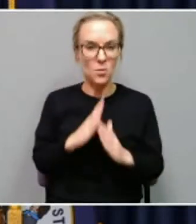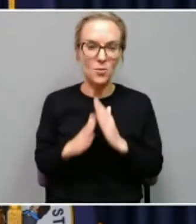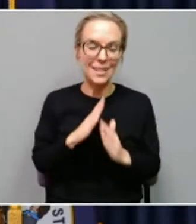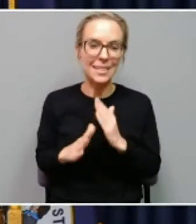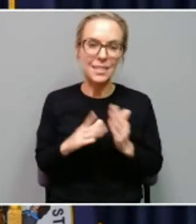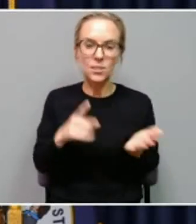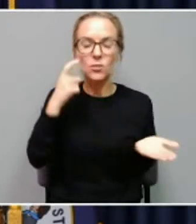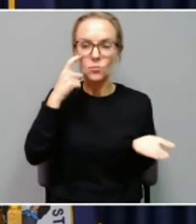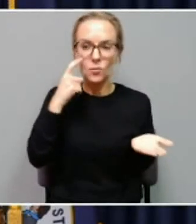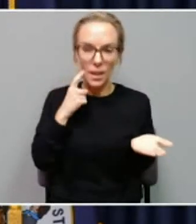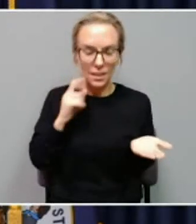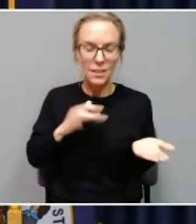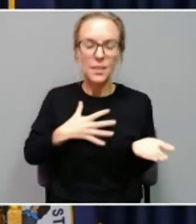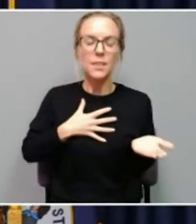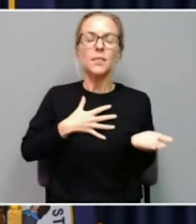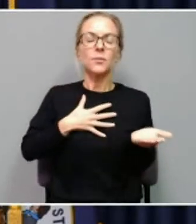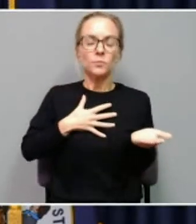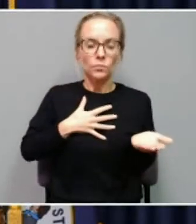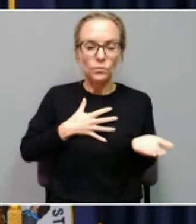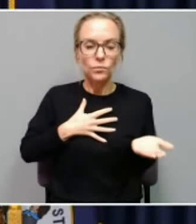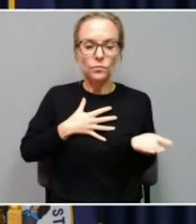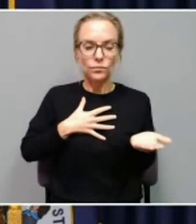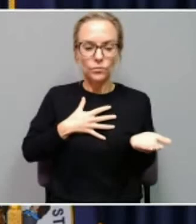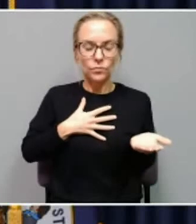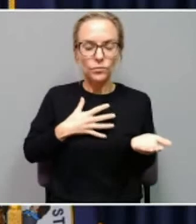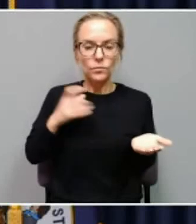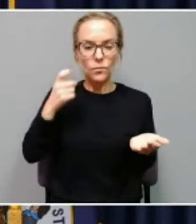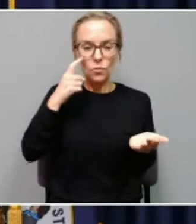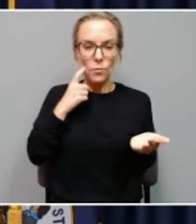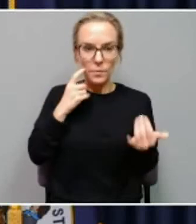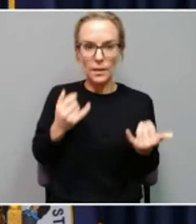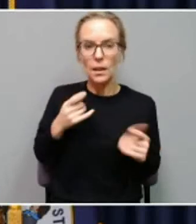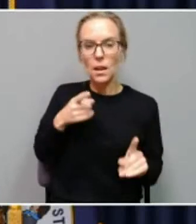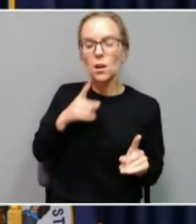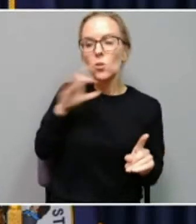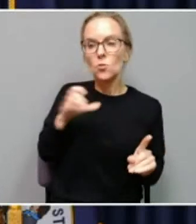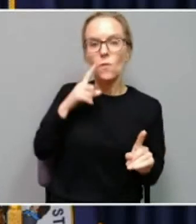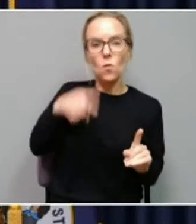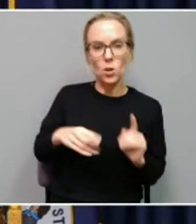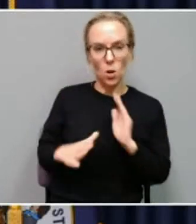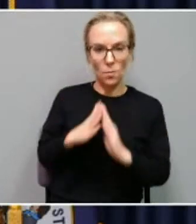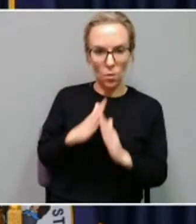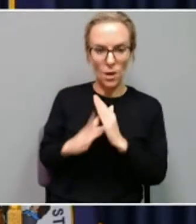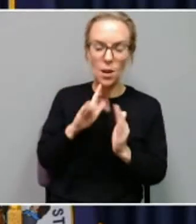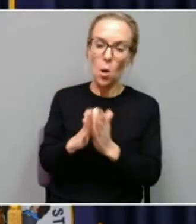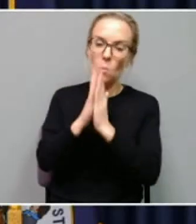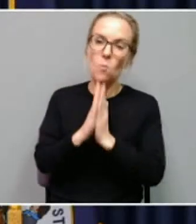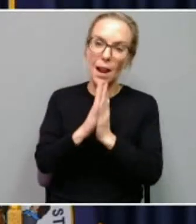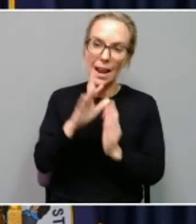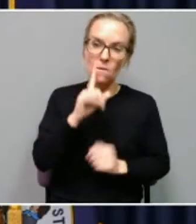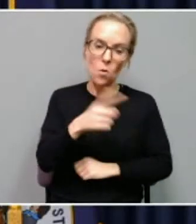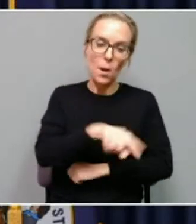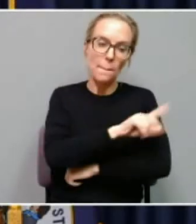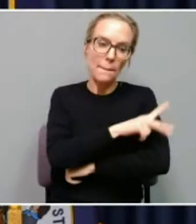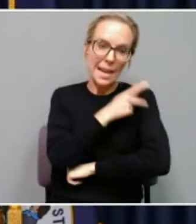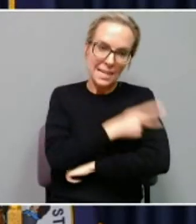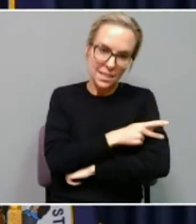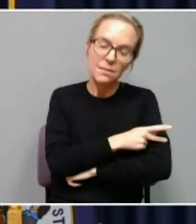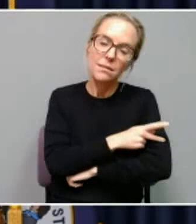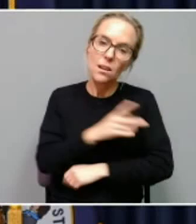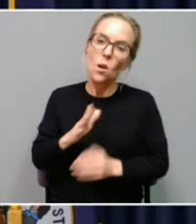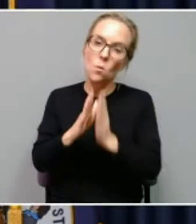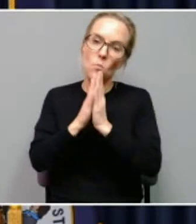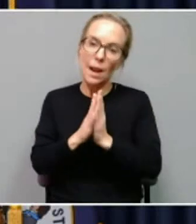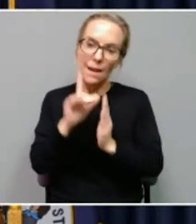I'm sorry, but the other thing that you can actually do for our community is pray for our patients and pray for our